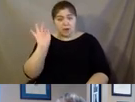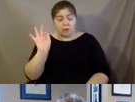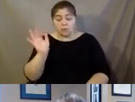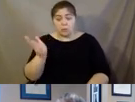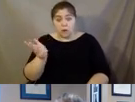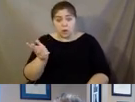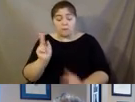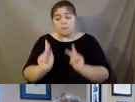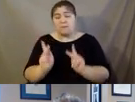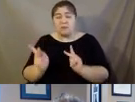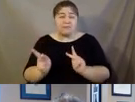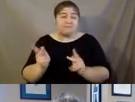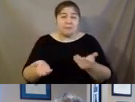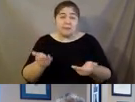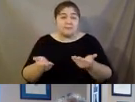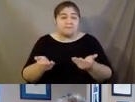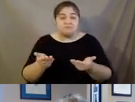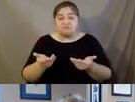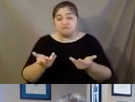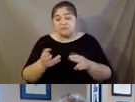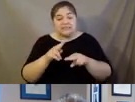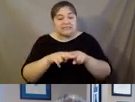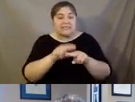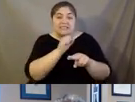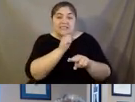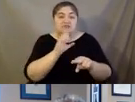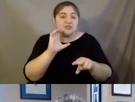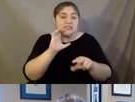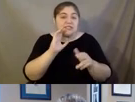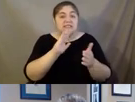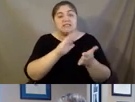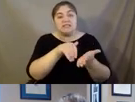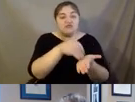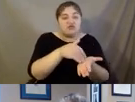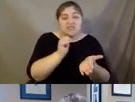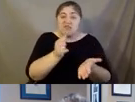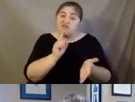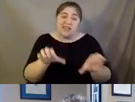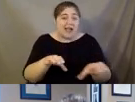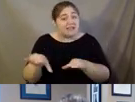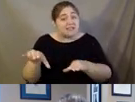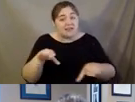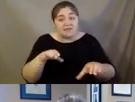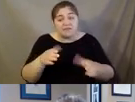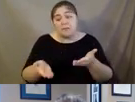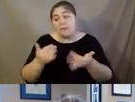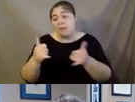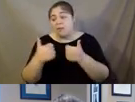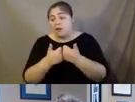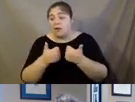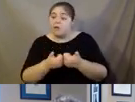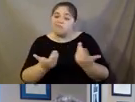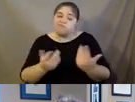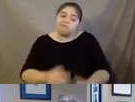were maybe sitting in senior centers, not really active, you know, maybe a little shuffleboard here and